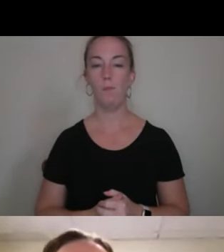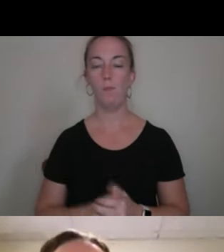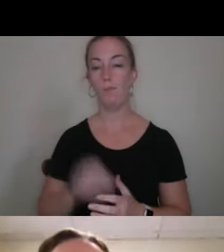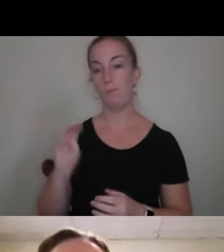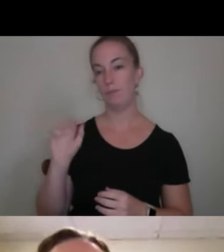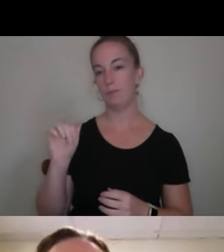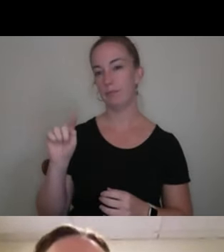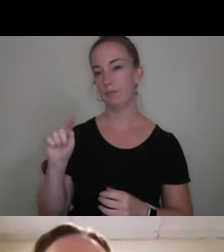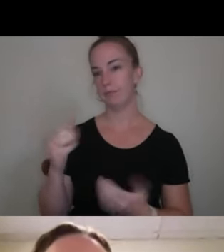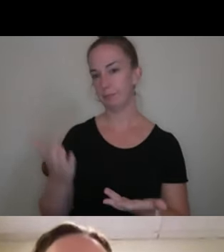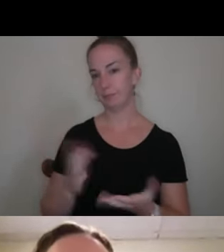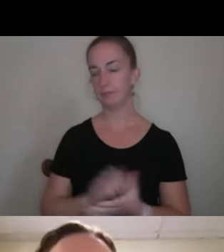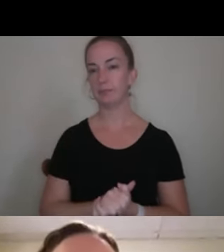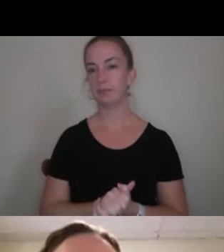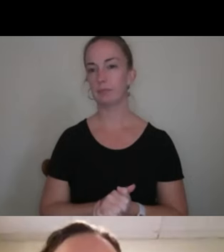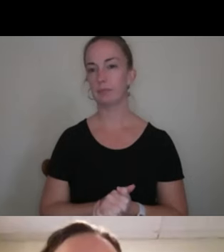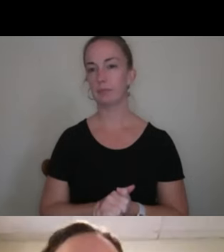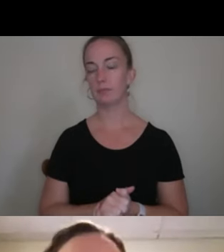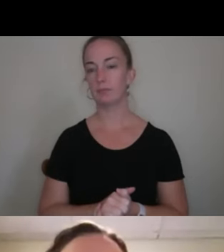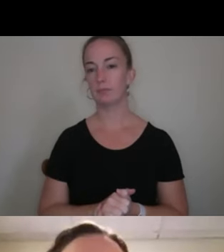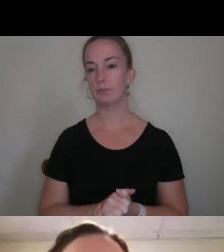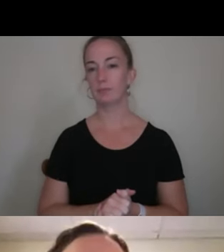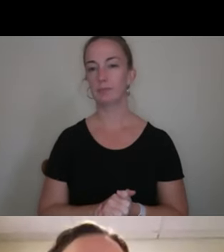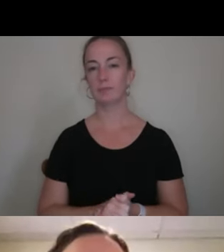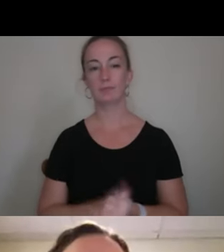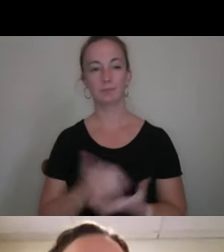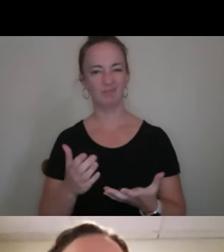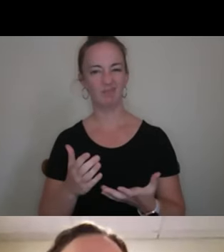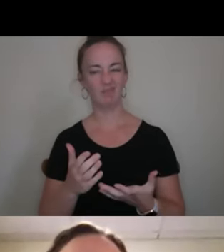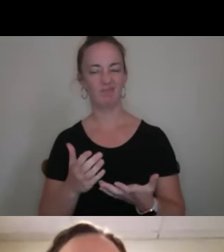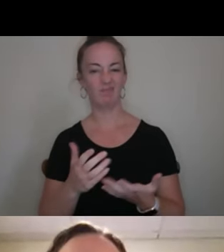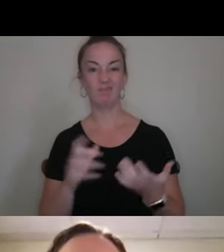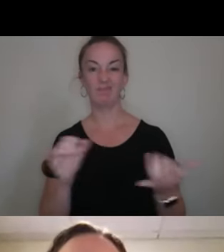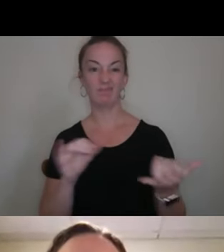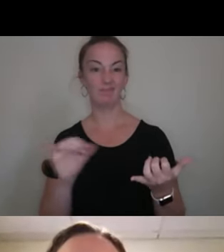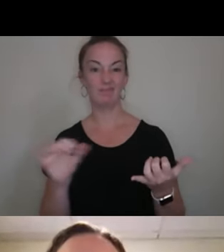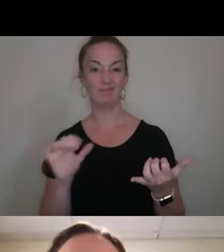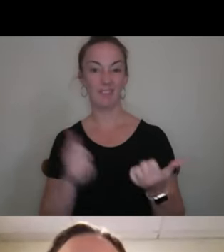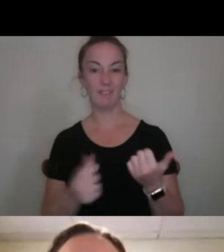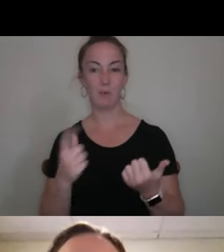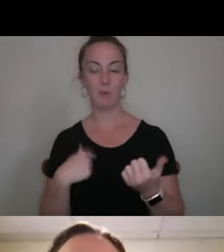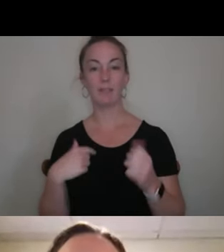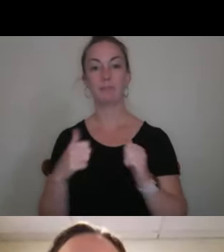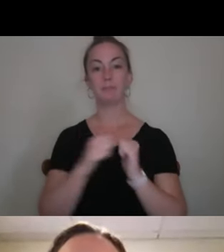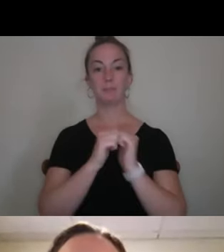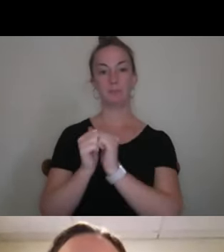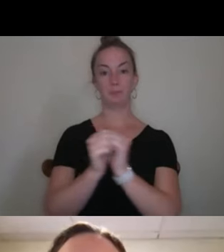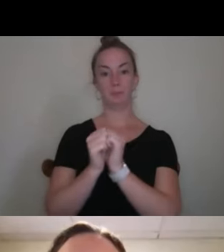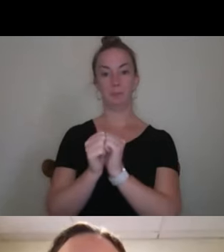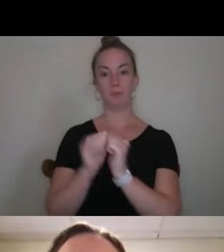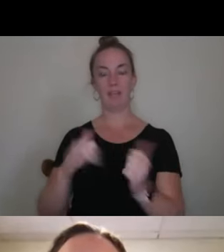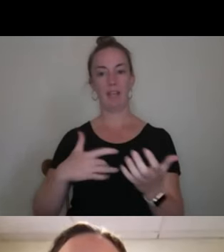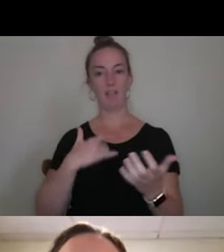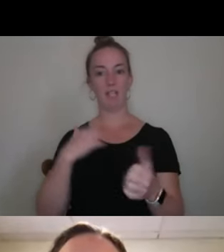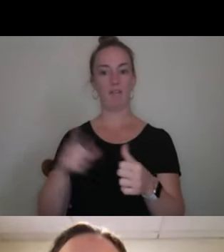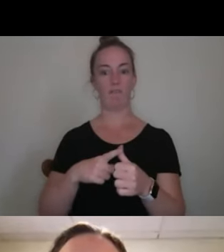Matt, how about you? Close us off. Yeah. So to sort of echo everyone, I'm going to choose together because that's sort of the feeling that I first